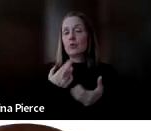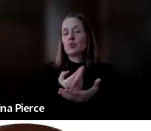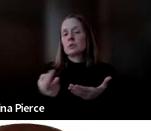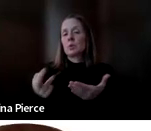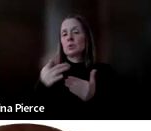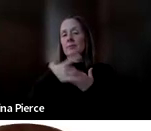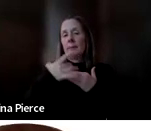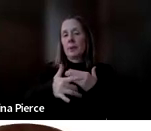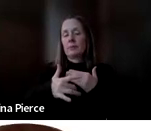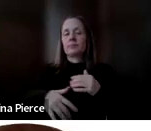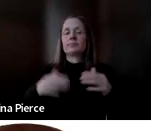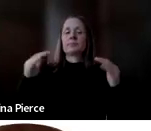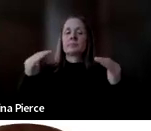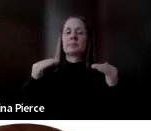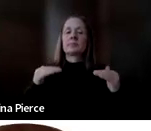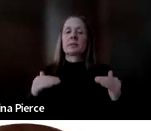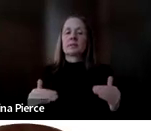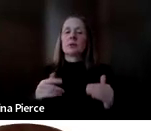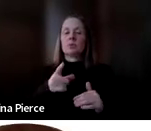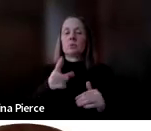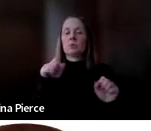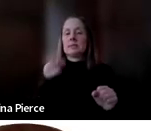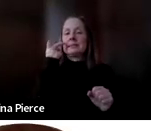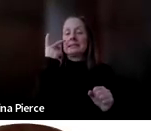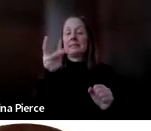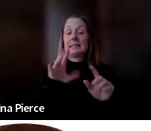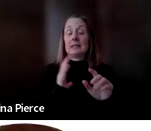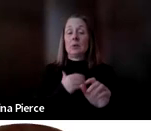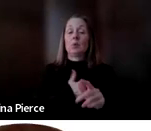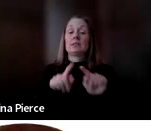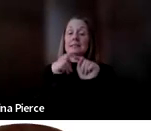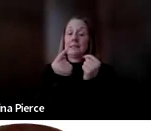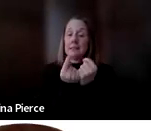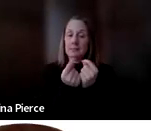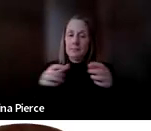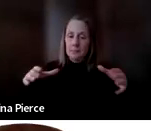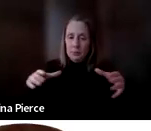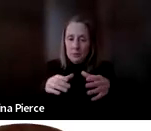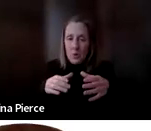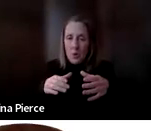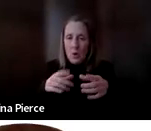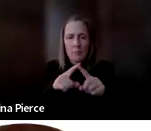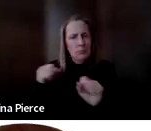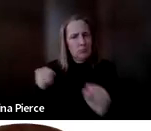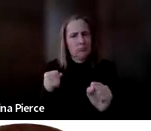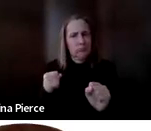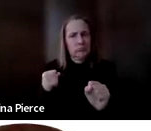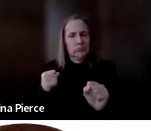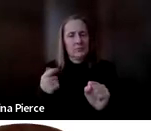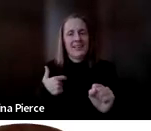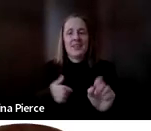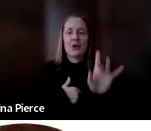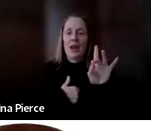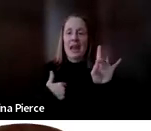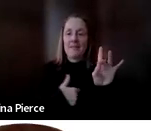On the next slide, you can see our team. Our team is small but mighty. So there are eight of us